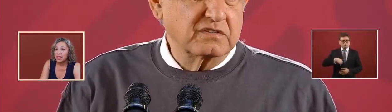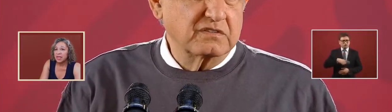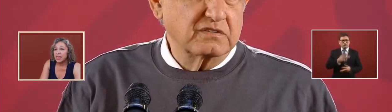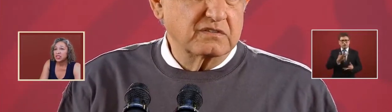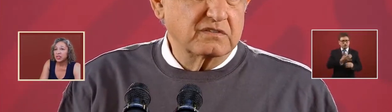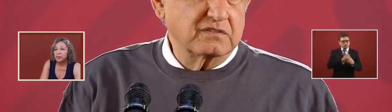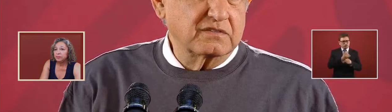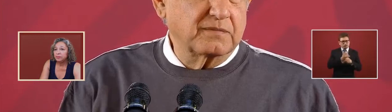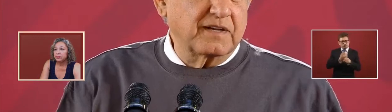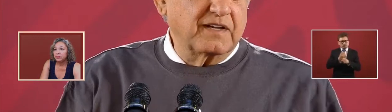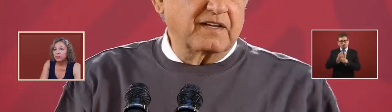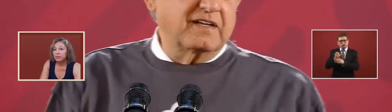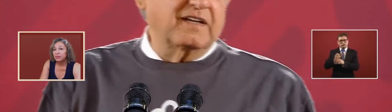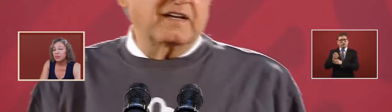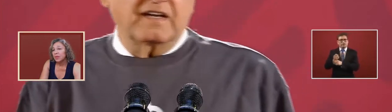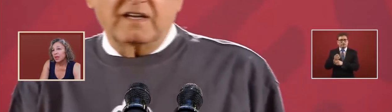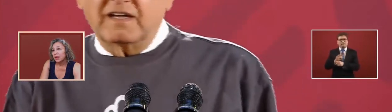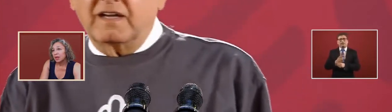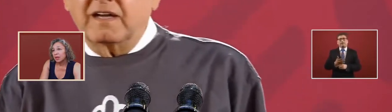the investigation